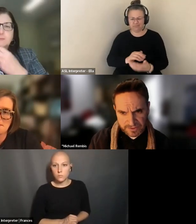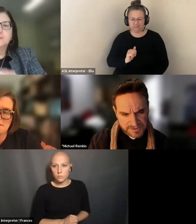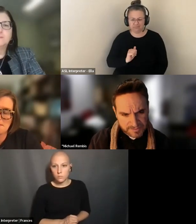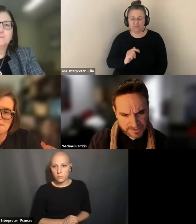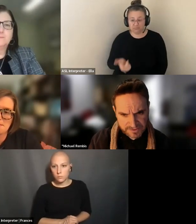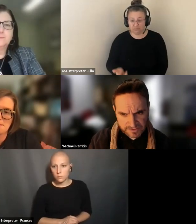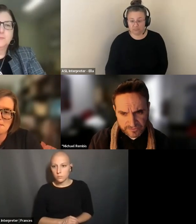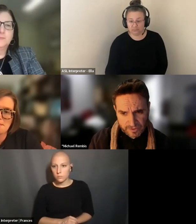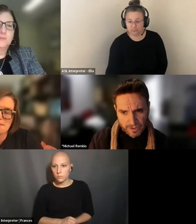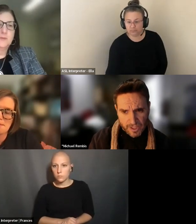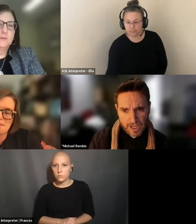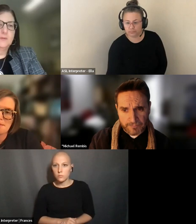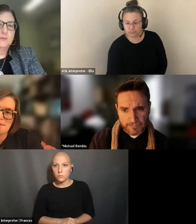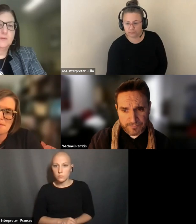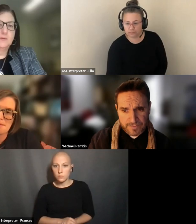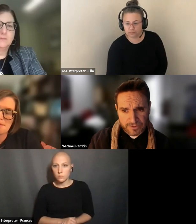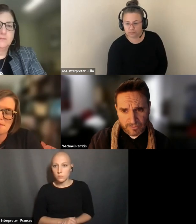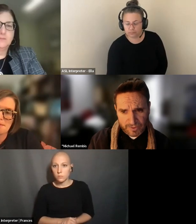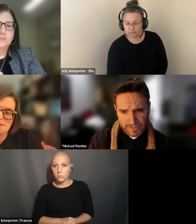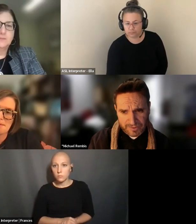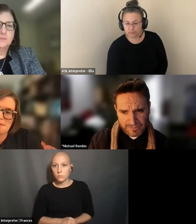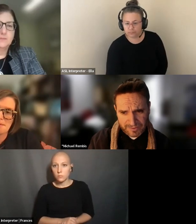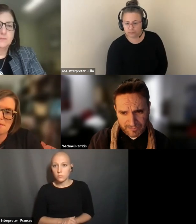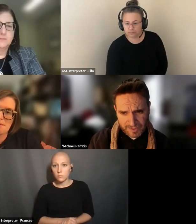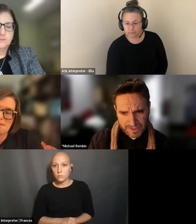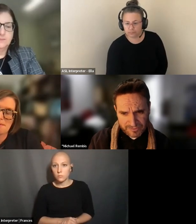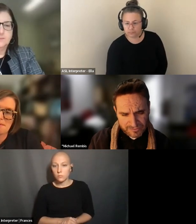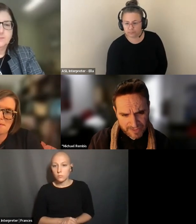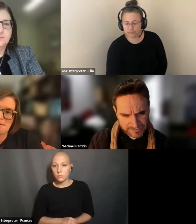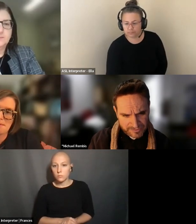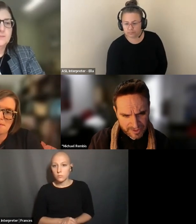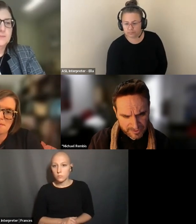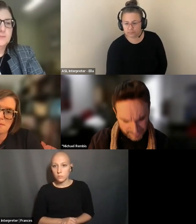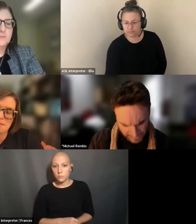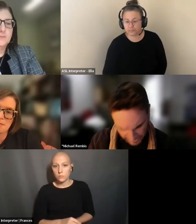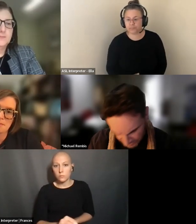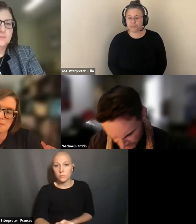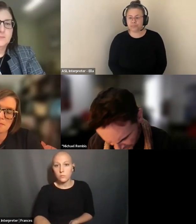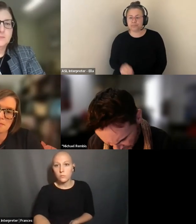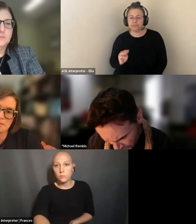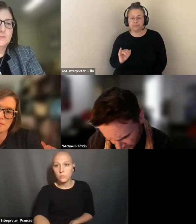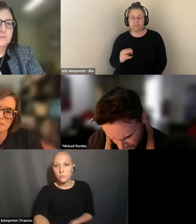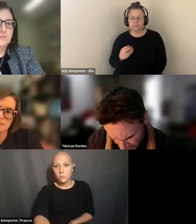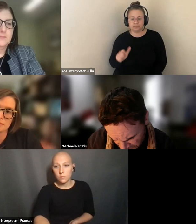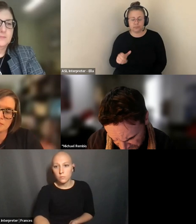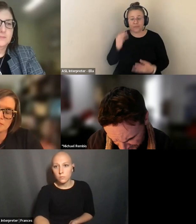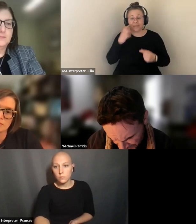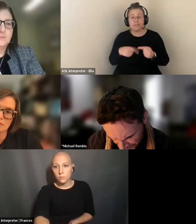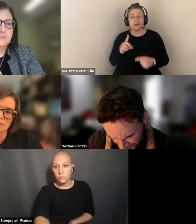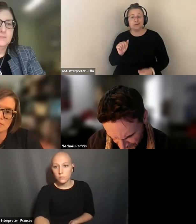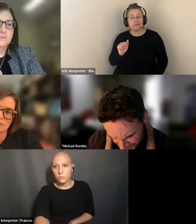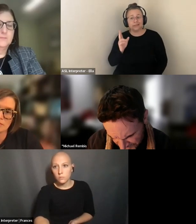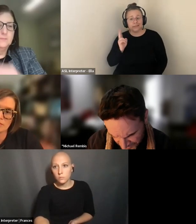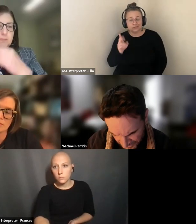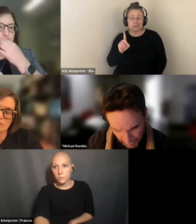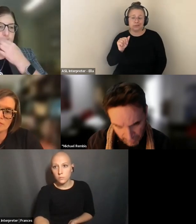HISTORY AND DISABILITY STUDIES, YOU KNOW, WE TRY TO INTERROGATE AND CRITIQUE THIS IDEA